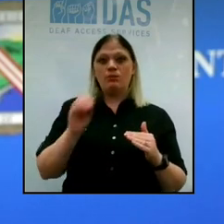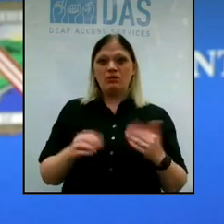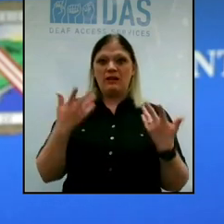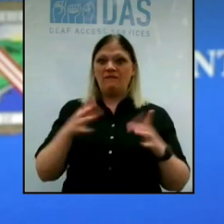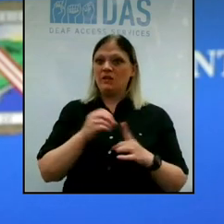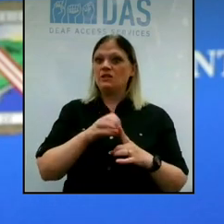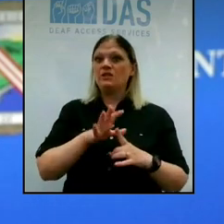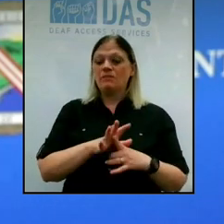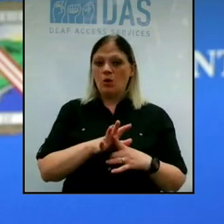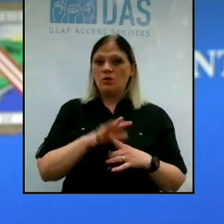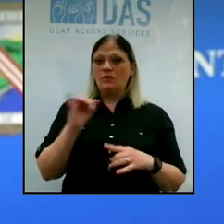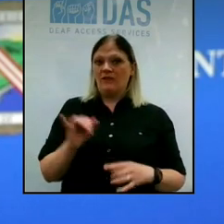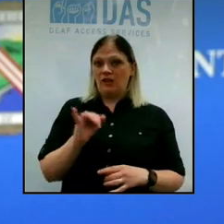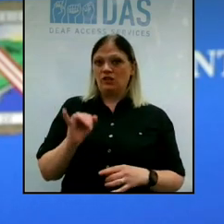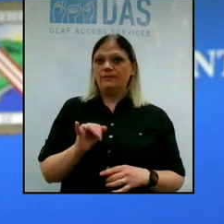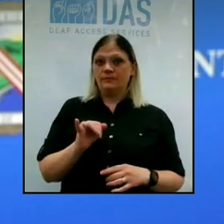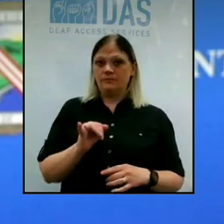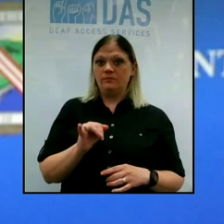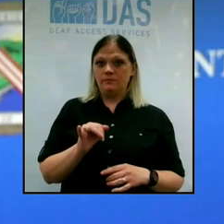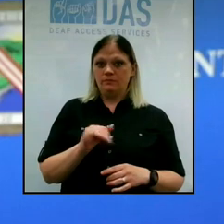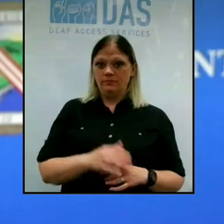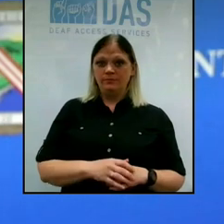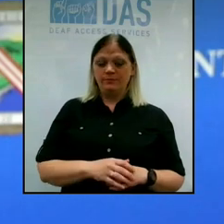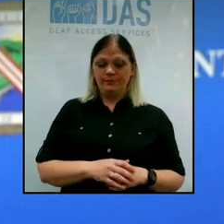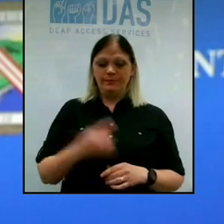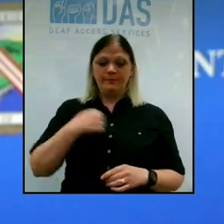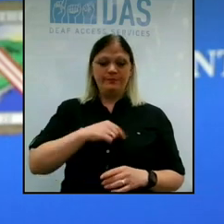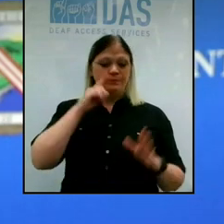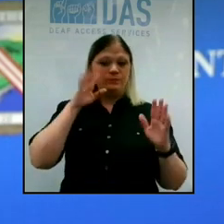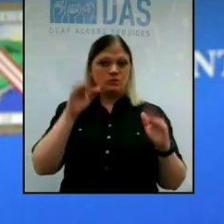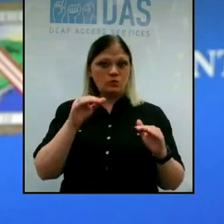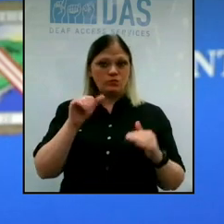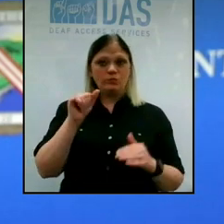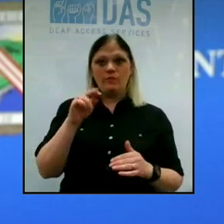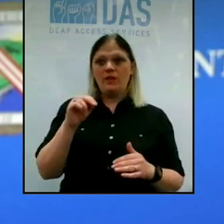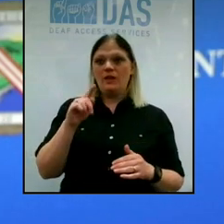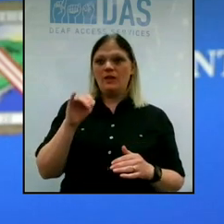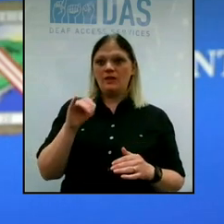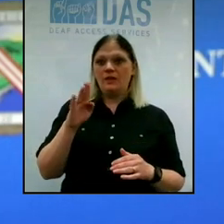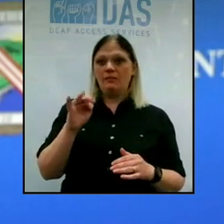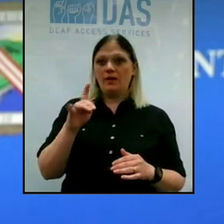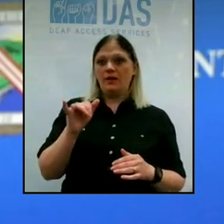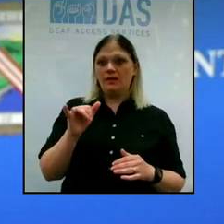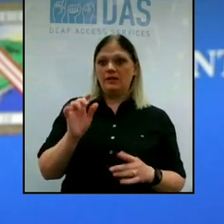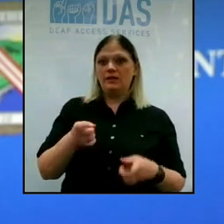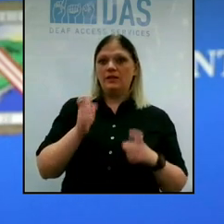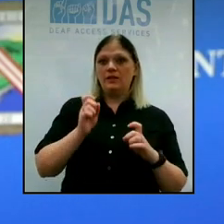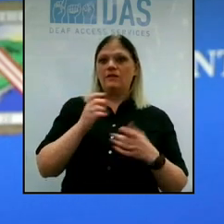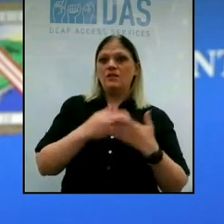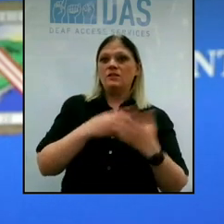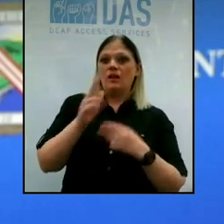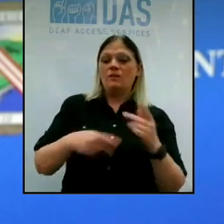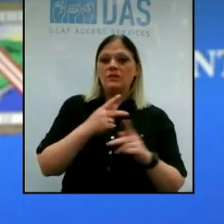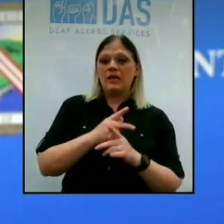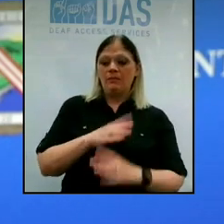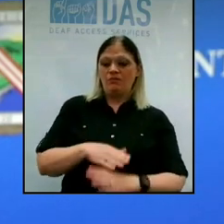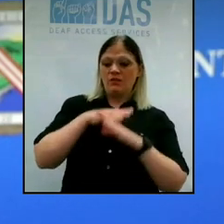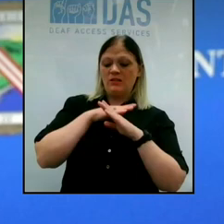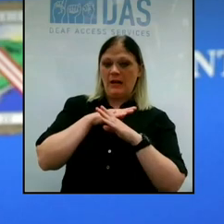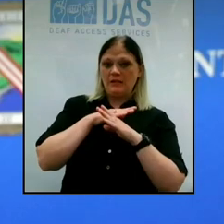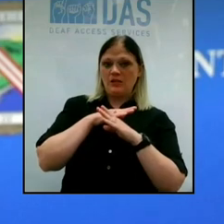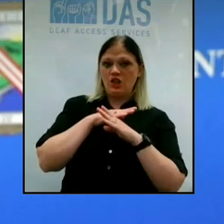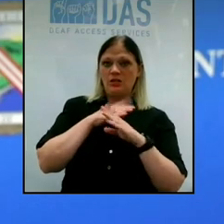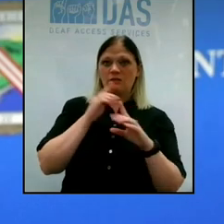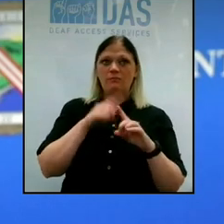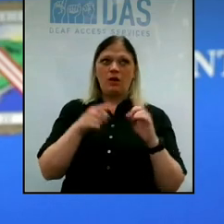been exposed and infected. So, you know, we're hoping that antibodies give us some type of protective immunity. We